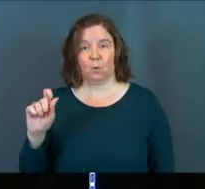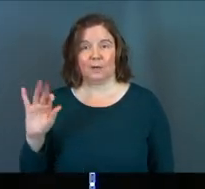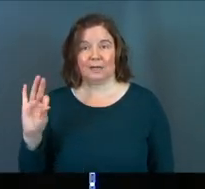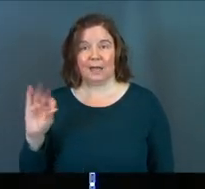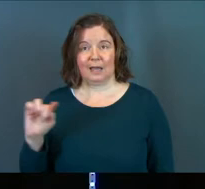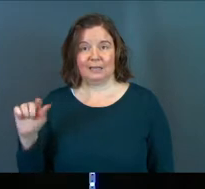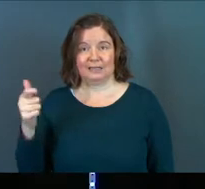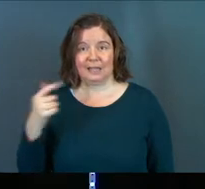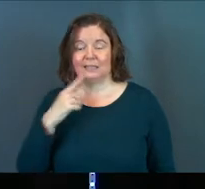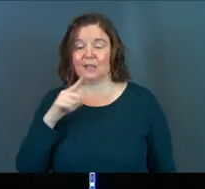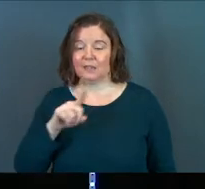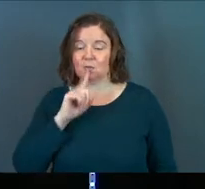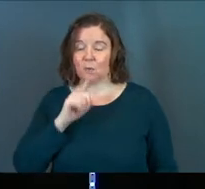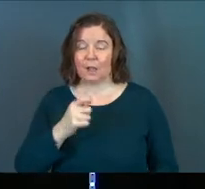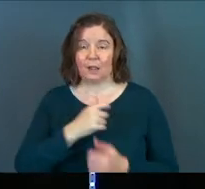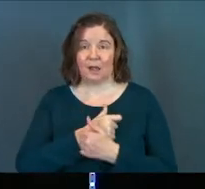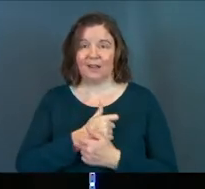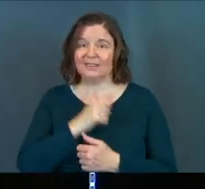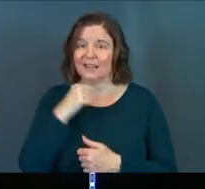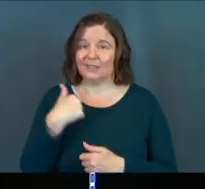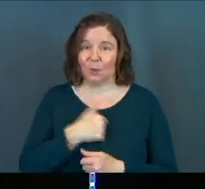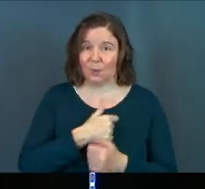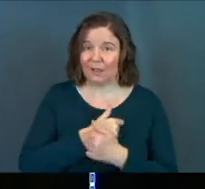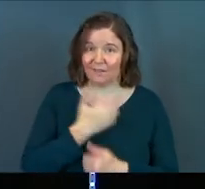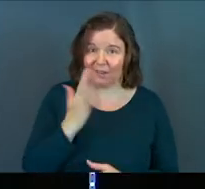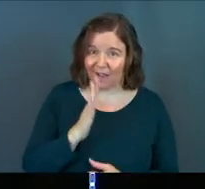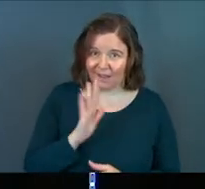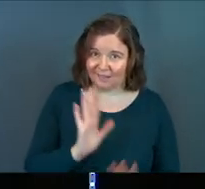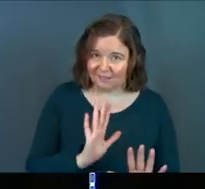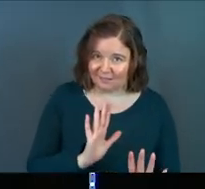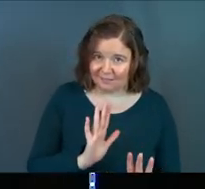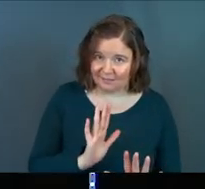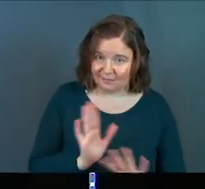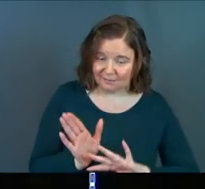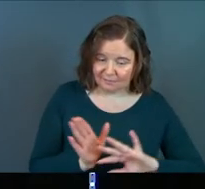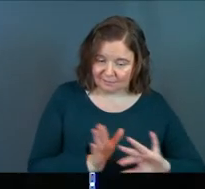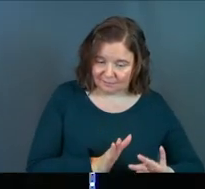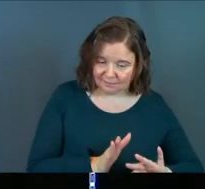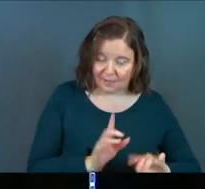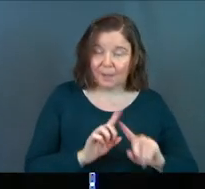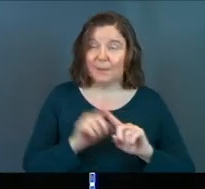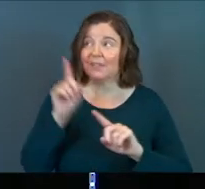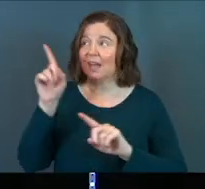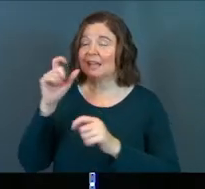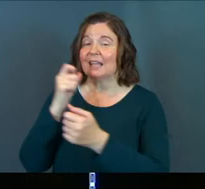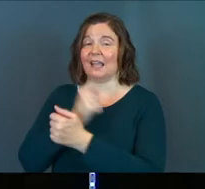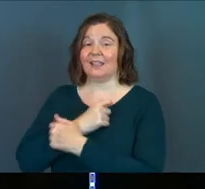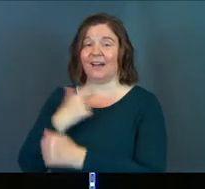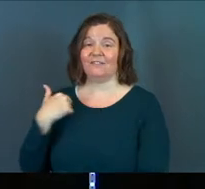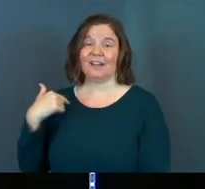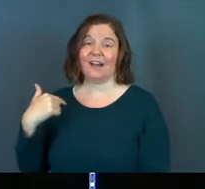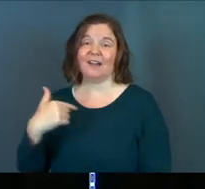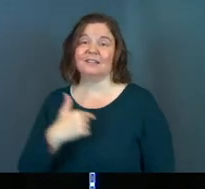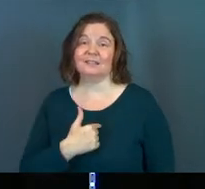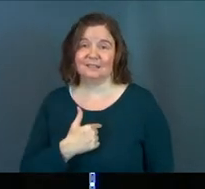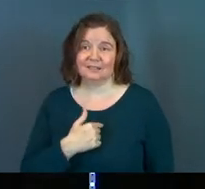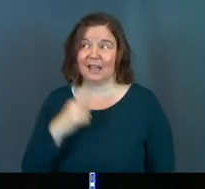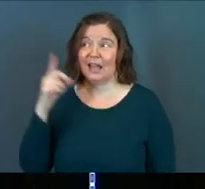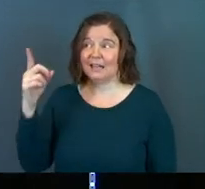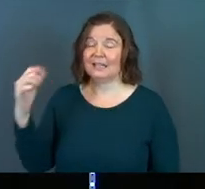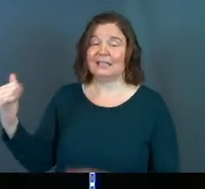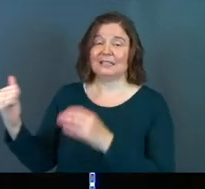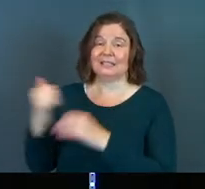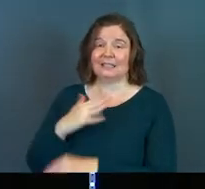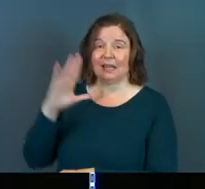nine and 10 says, this is real love. Not that we loved God, but that he loved us. And he